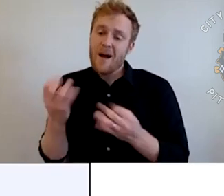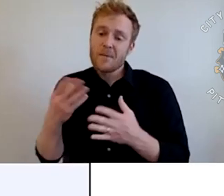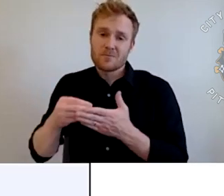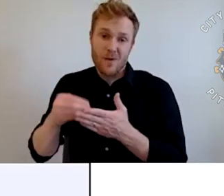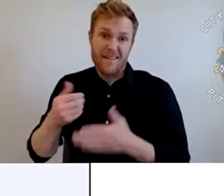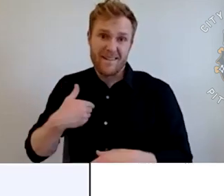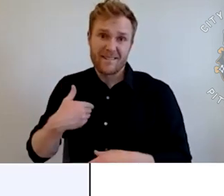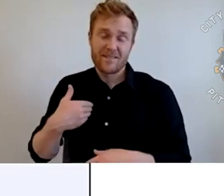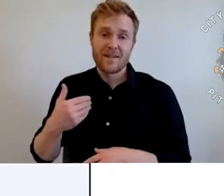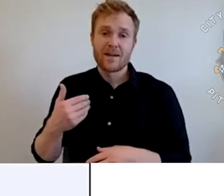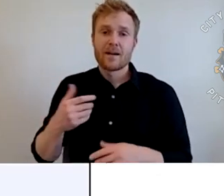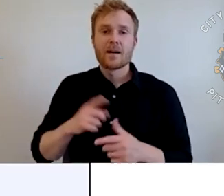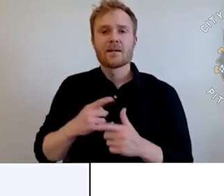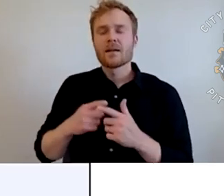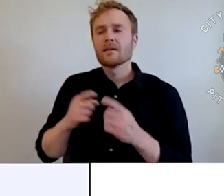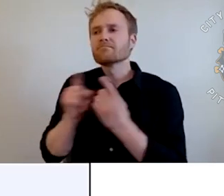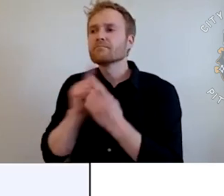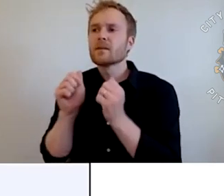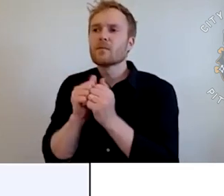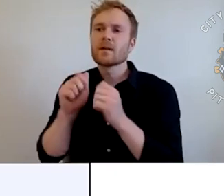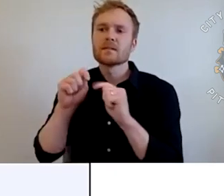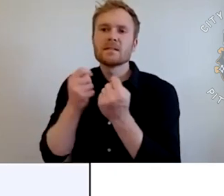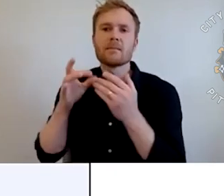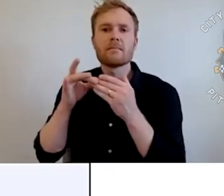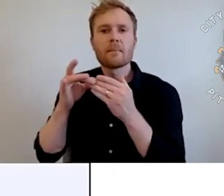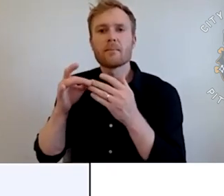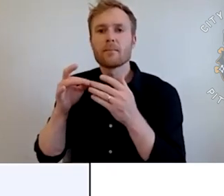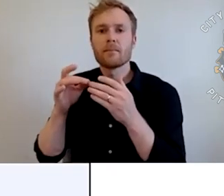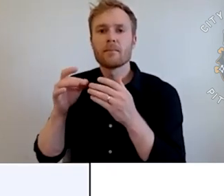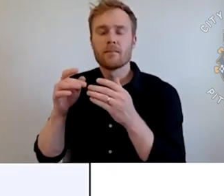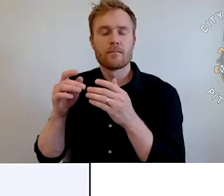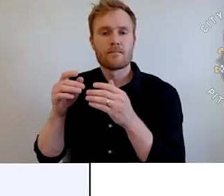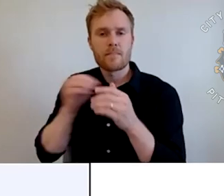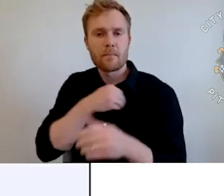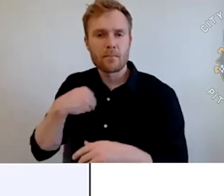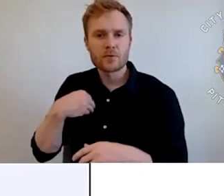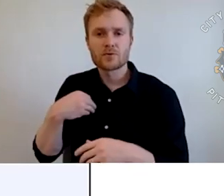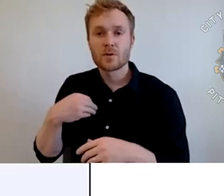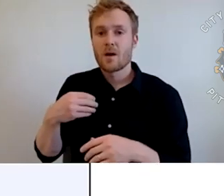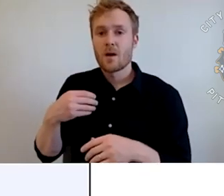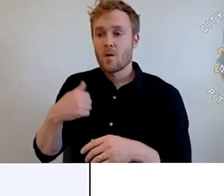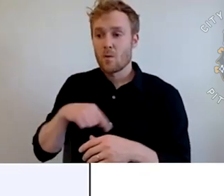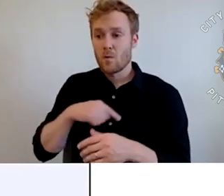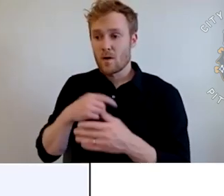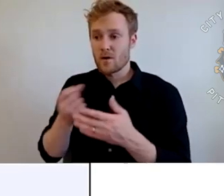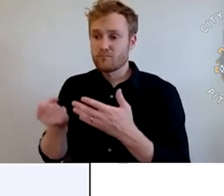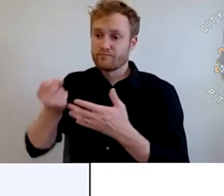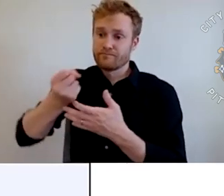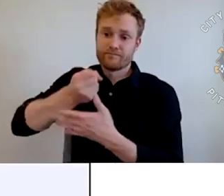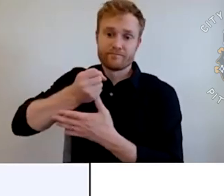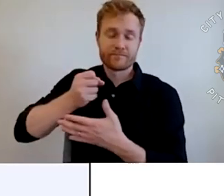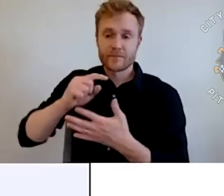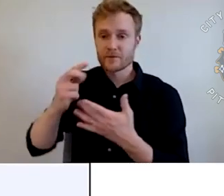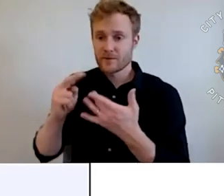proposed budget. The projects are ranked. The Mayor and City Council receive those rankings. And then that's the kind of building blocks for